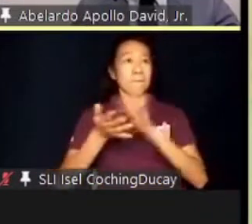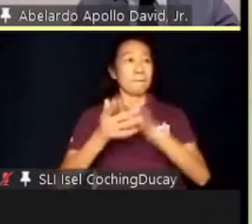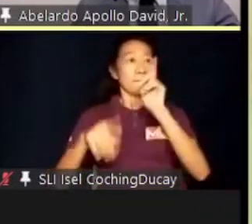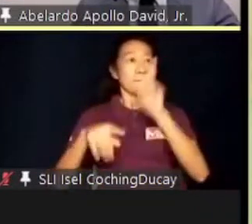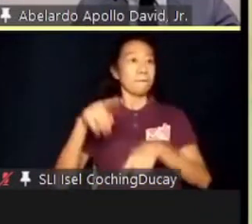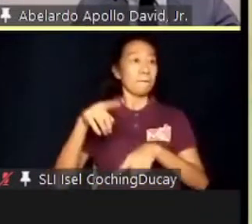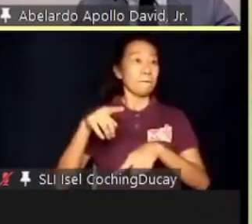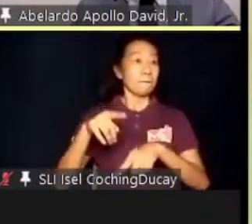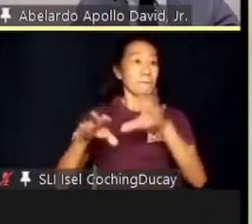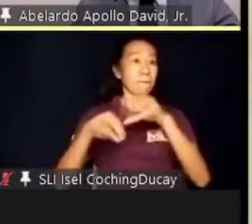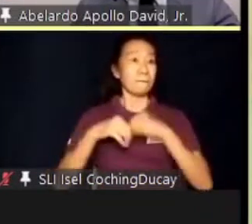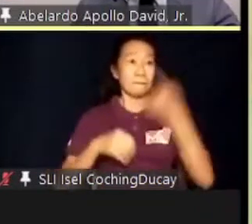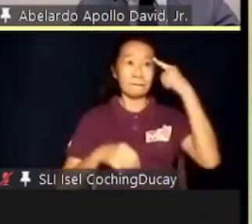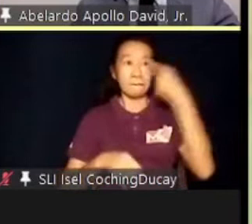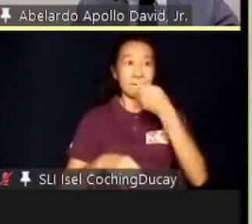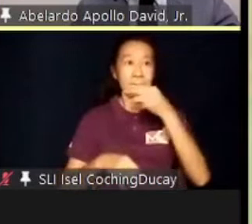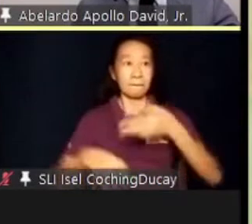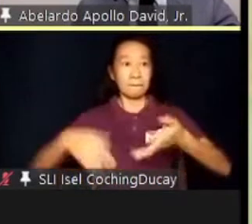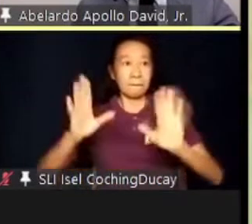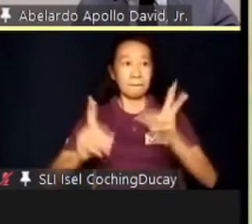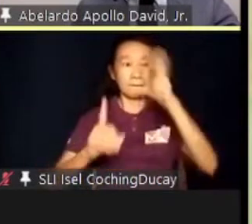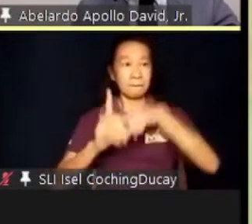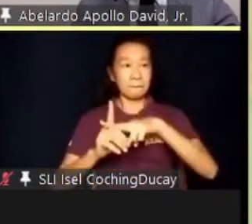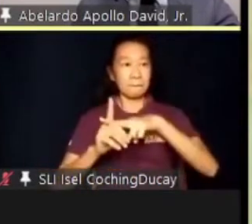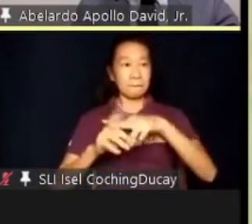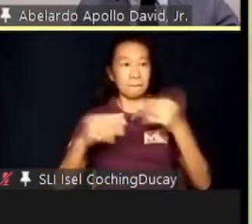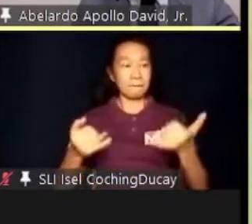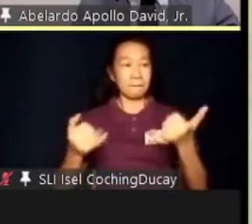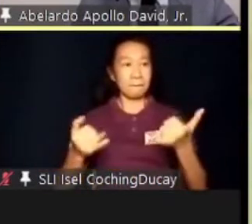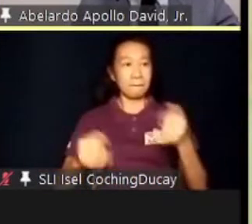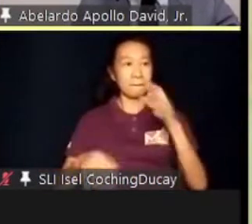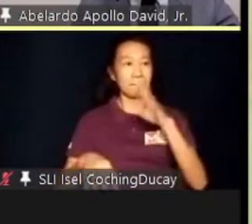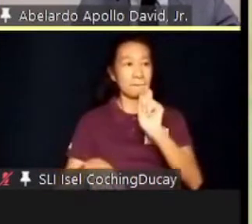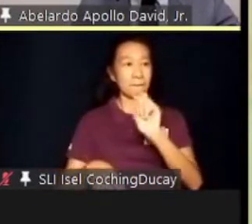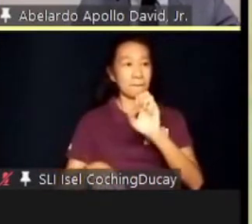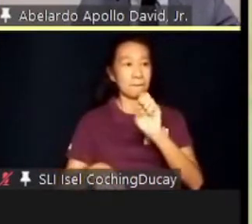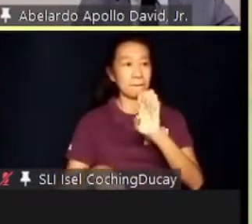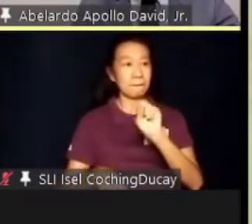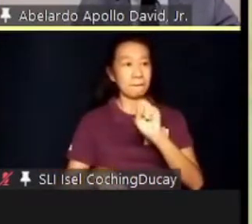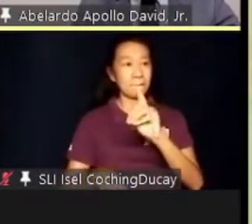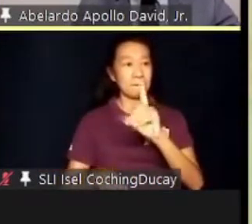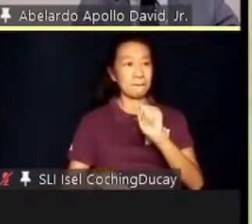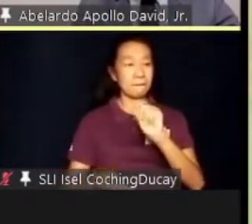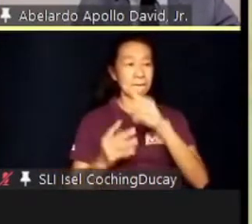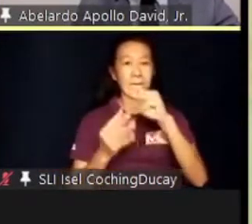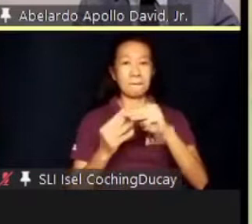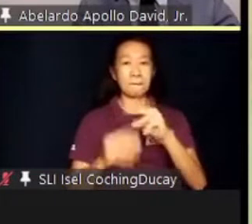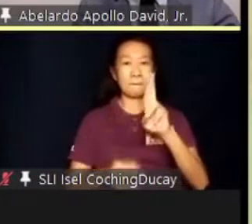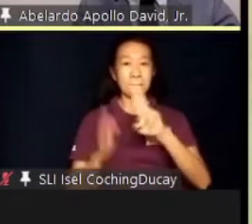be arranged for them to be allowed to enroll concurrently in TESDA programs. RA